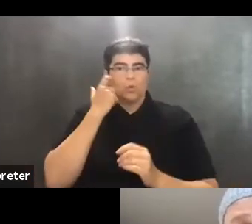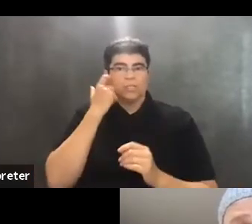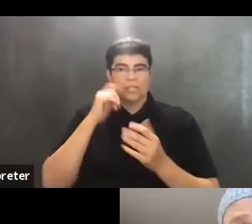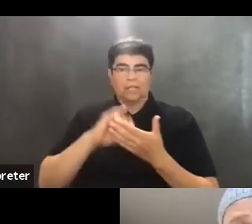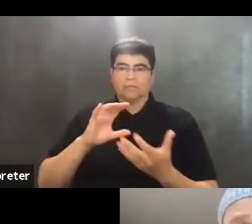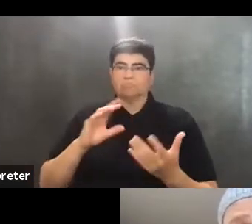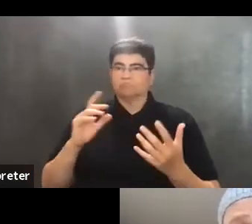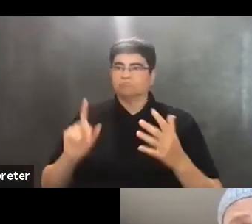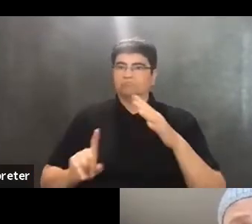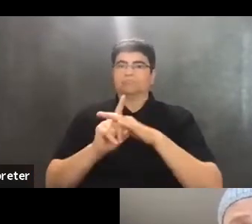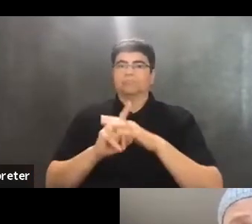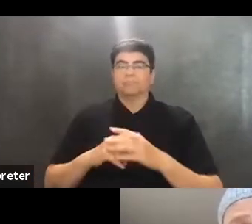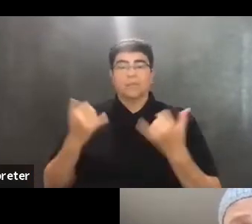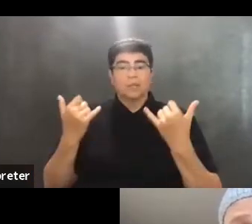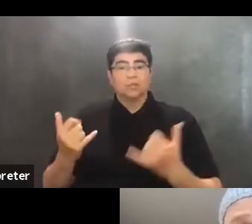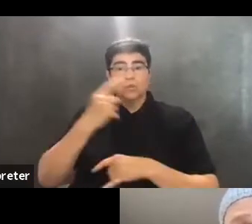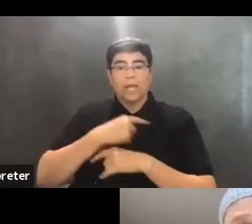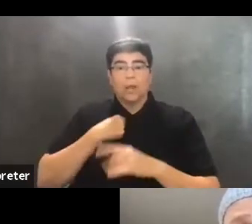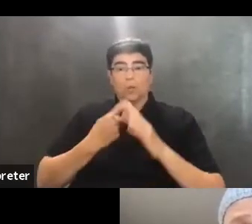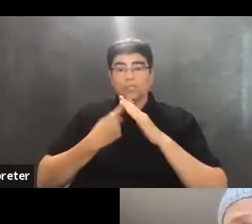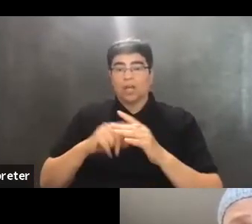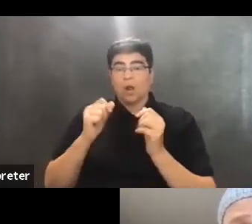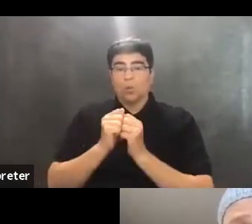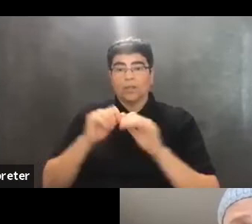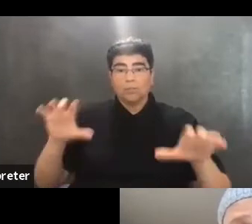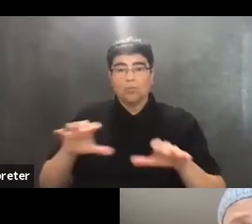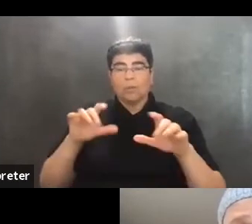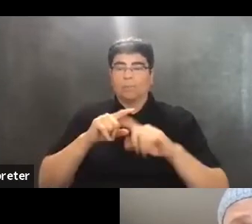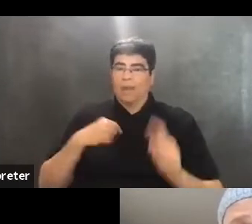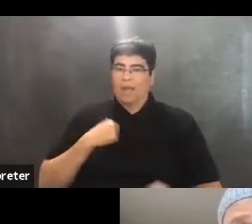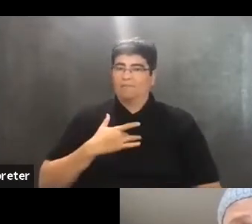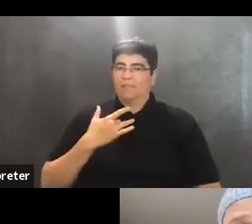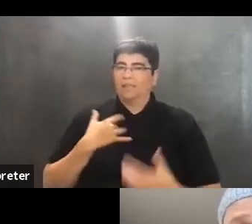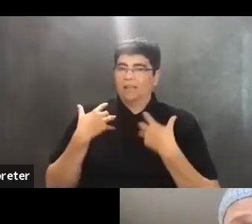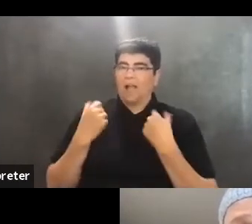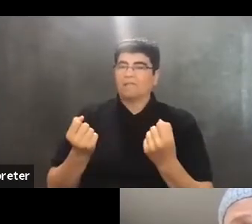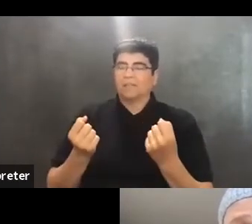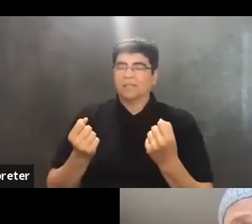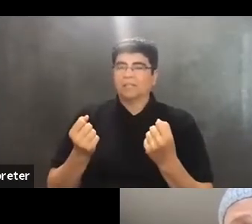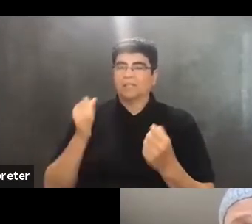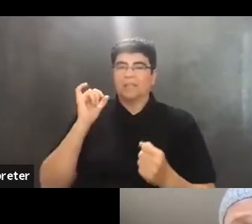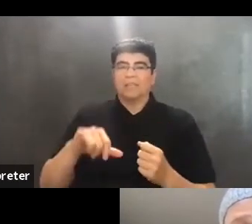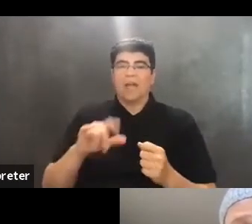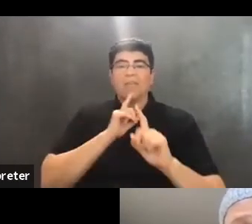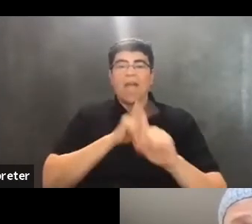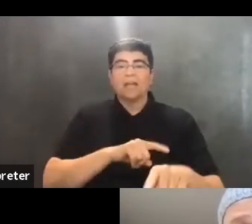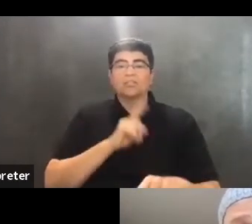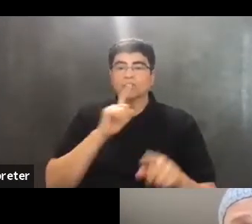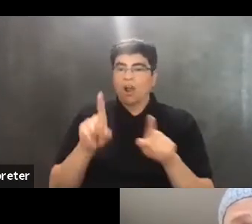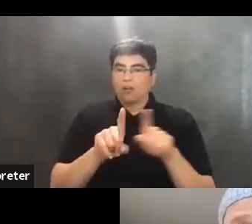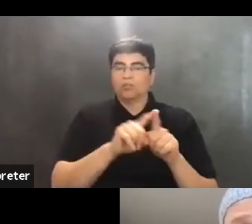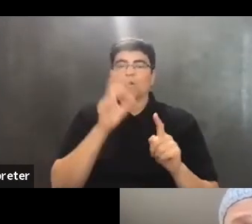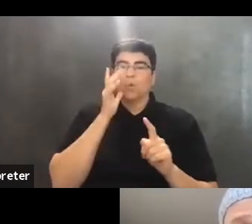And today we're starting with movement, but I feel pretty confident that the answers are also going to